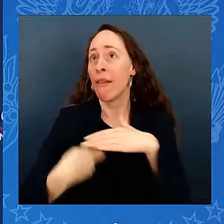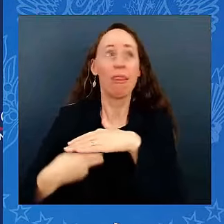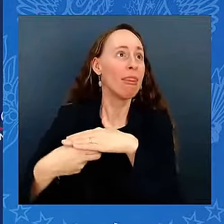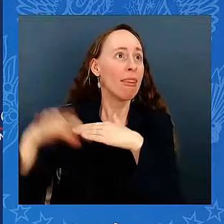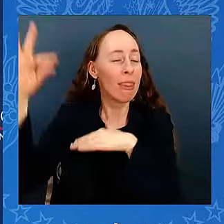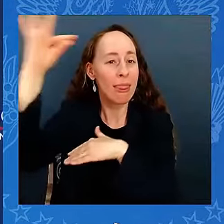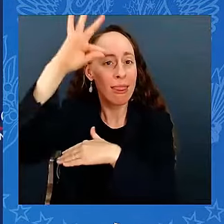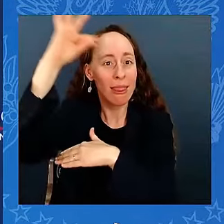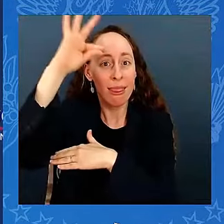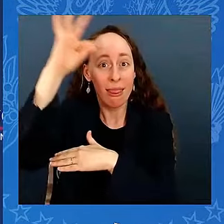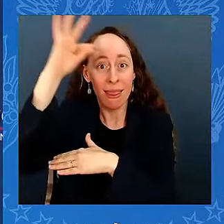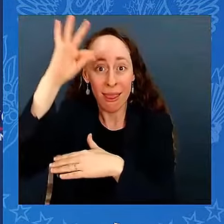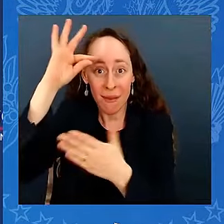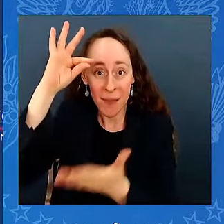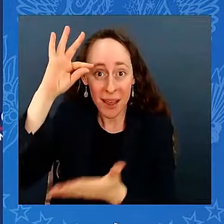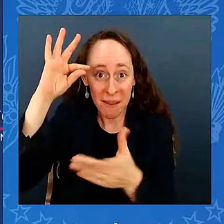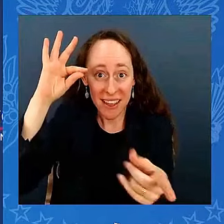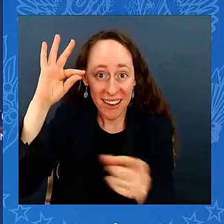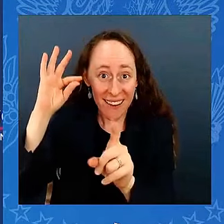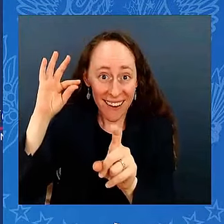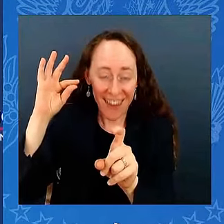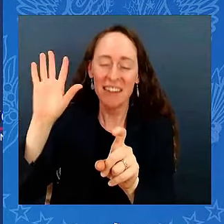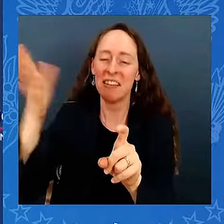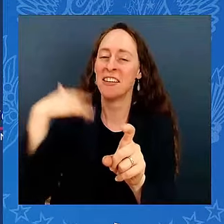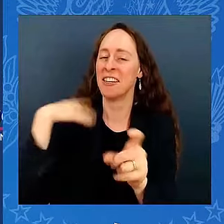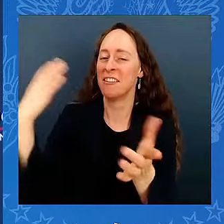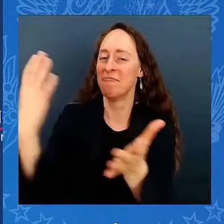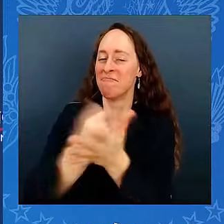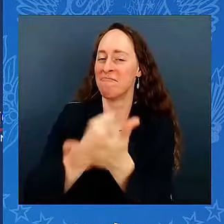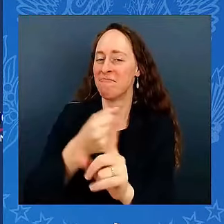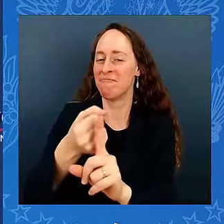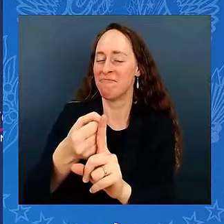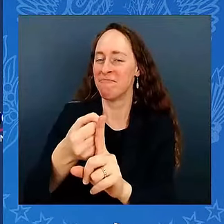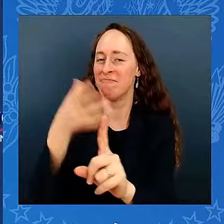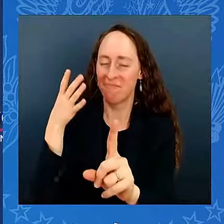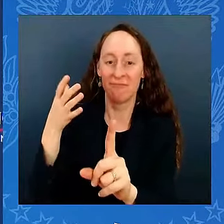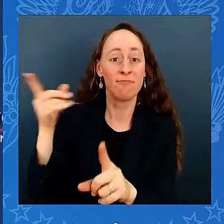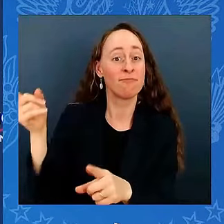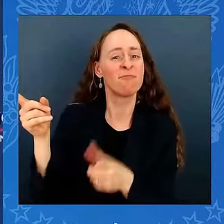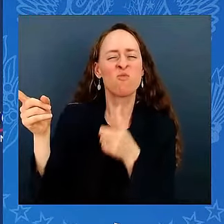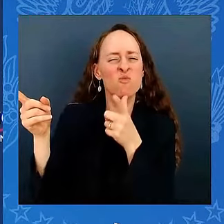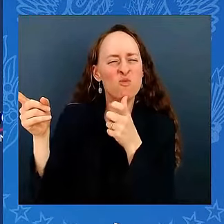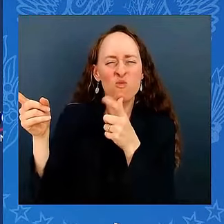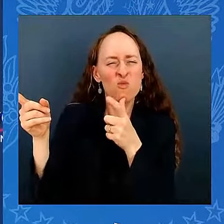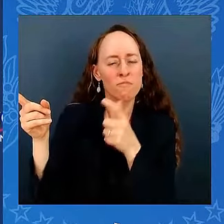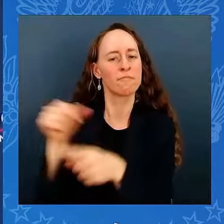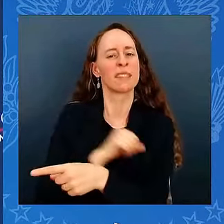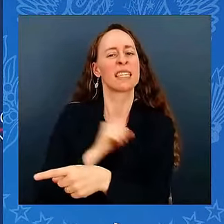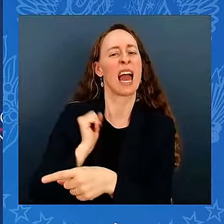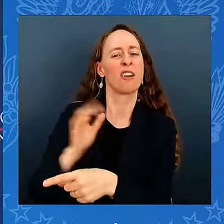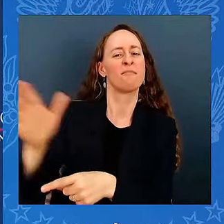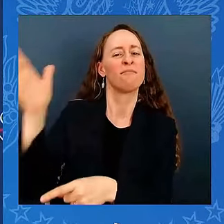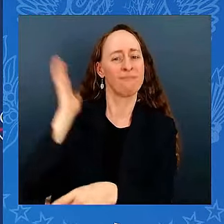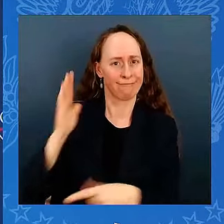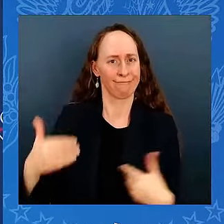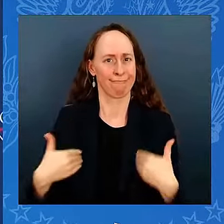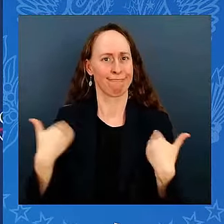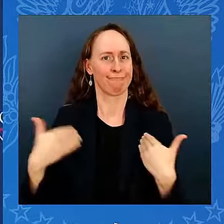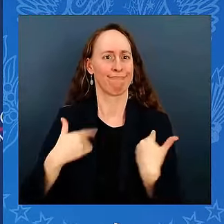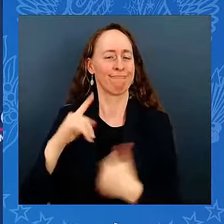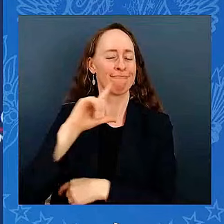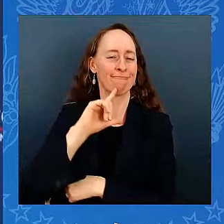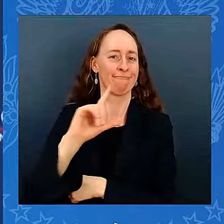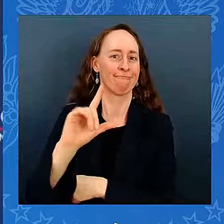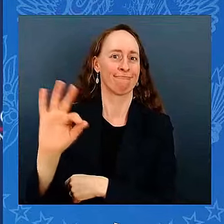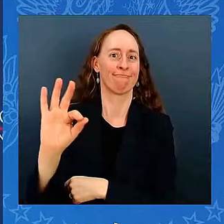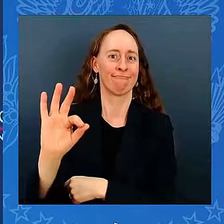He was elected to the United States Senate in 1972 at the age of 29. You have to be 30 to be a Senator, but